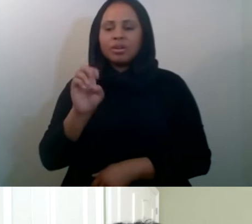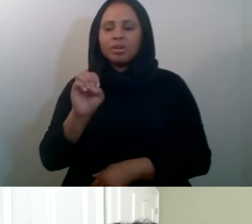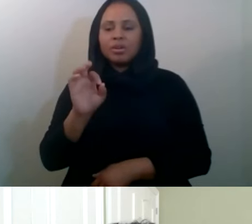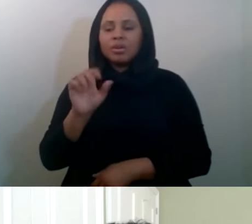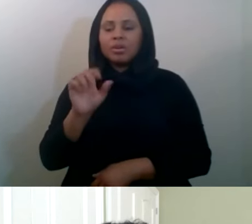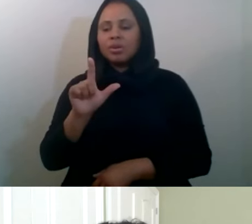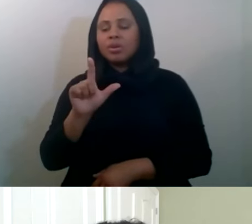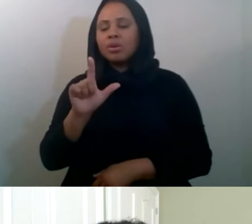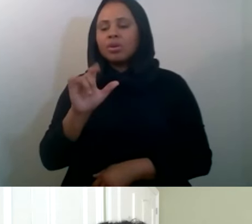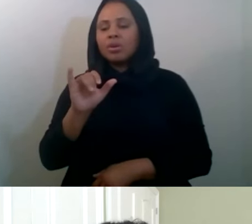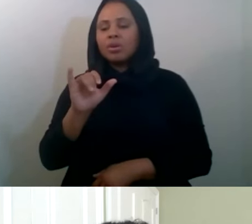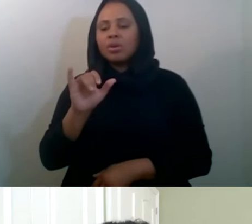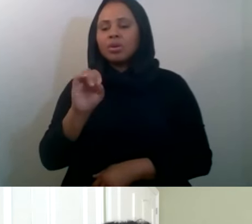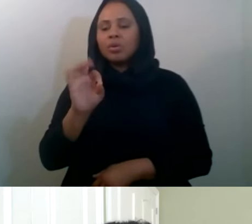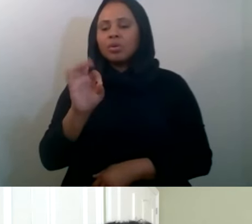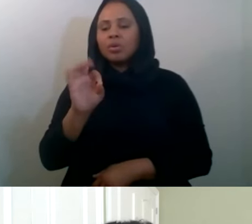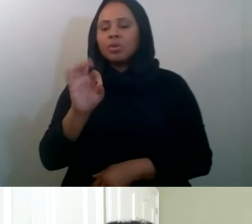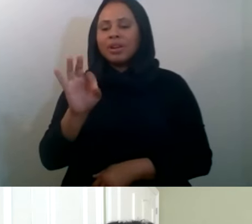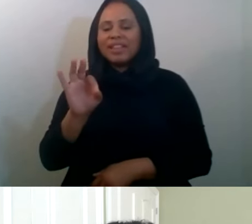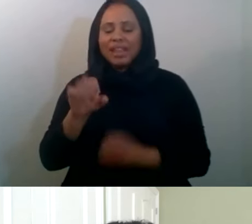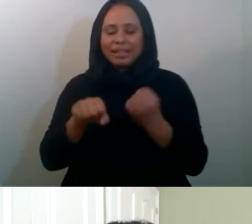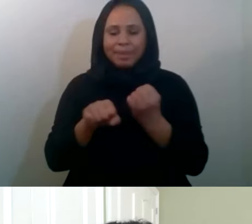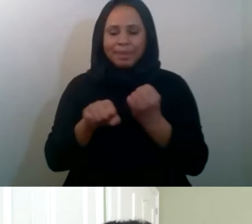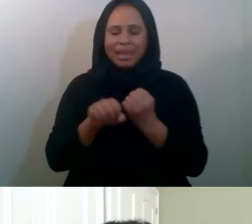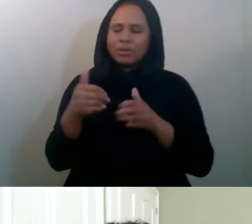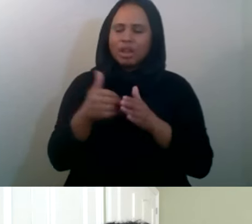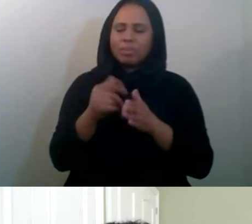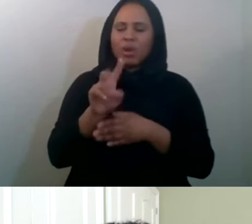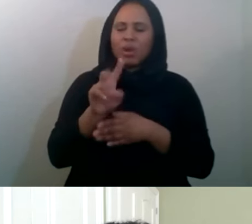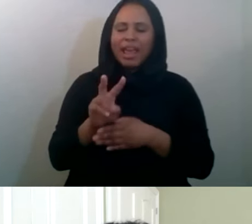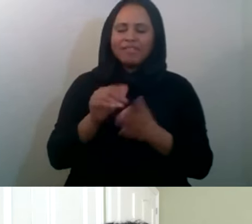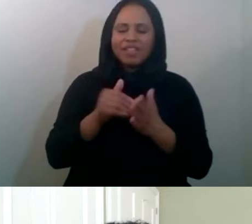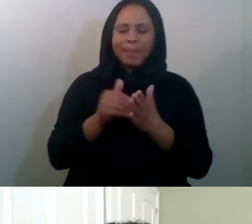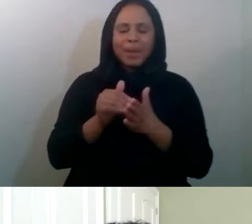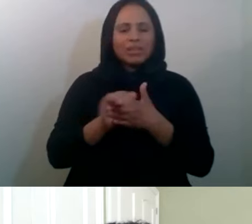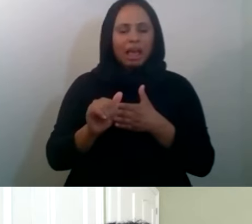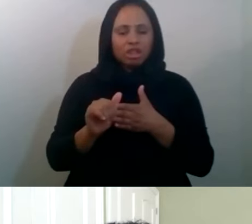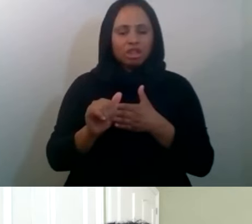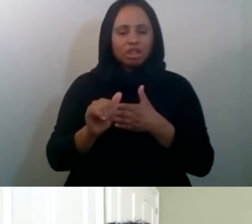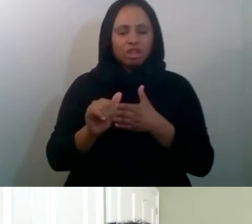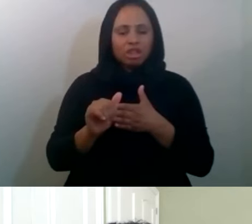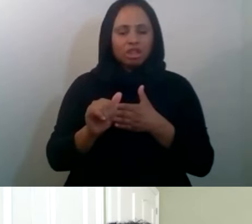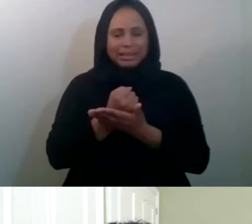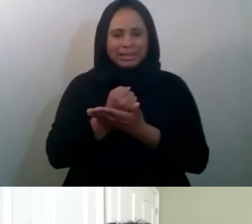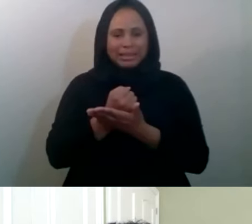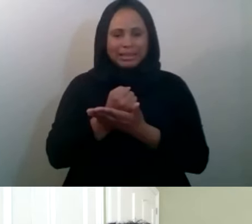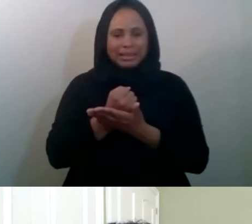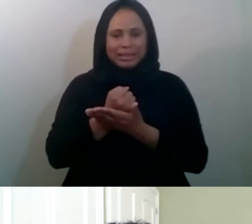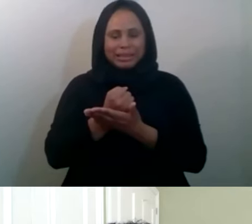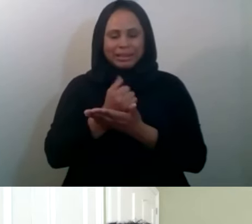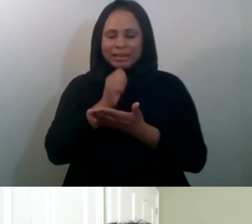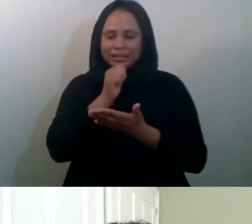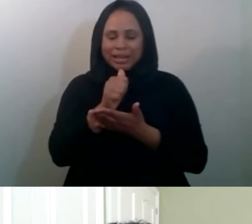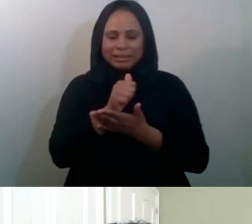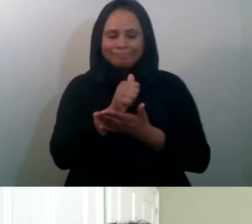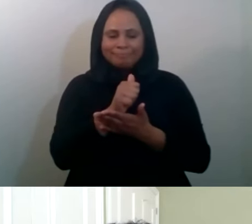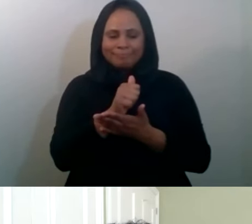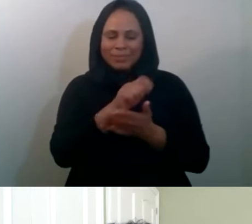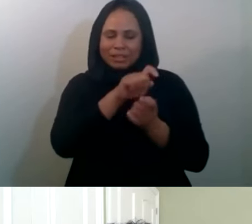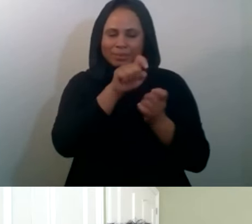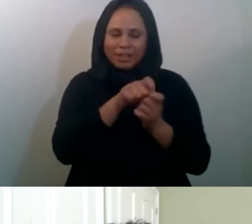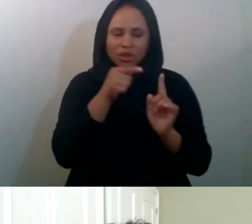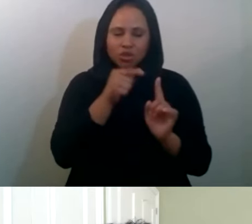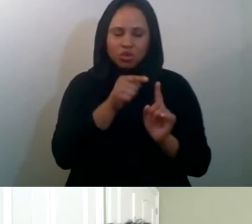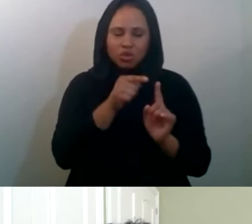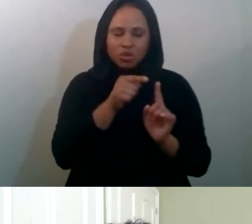in, uh, in relief fund that, uh, didn't necessarily have any, uh, identity mark on it. You didn't have to be Muslim to receive those